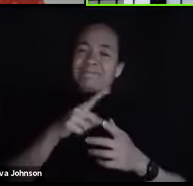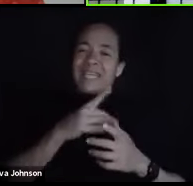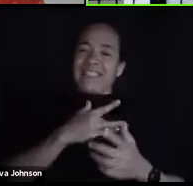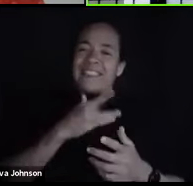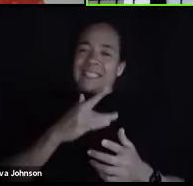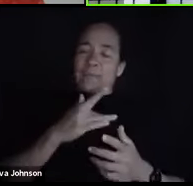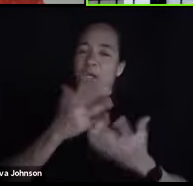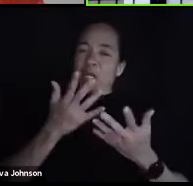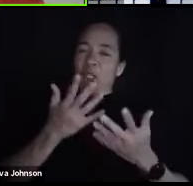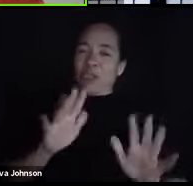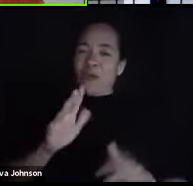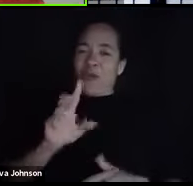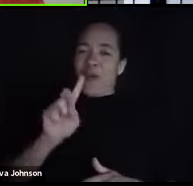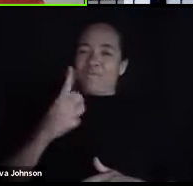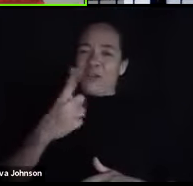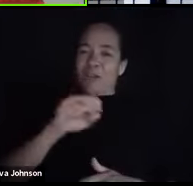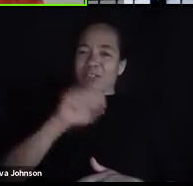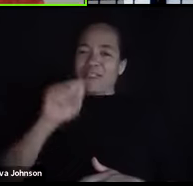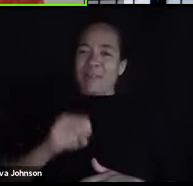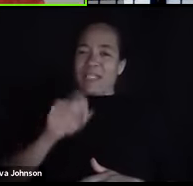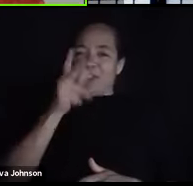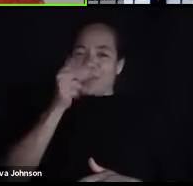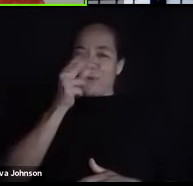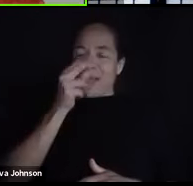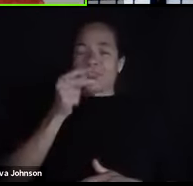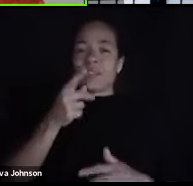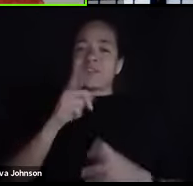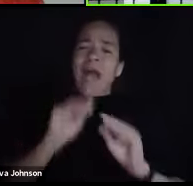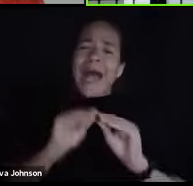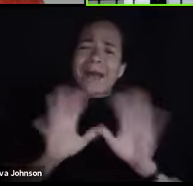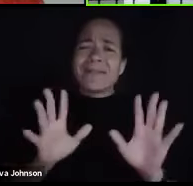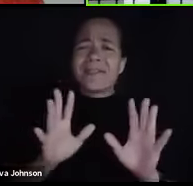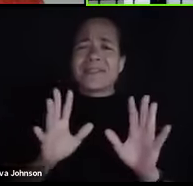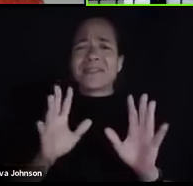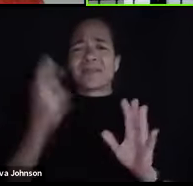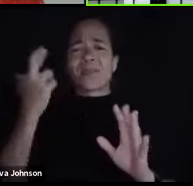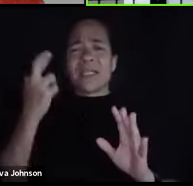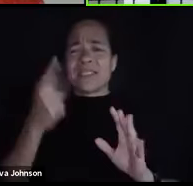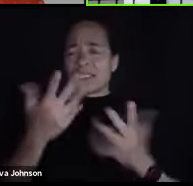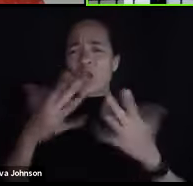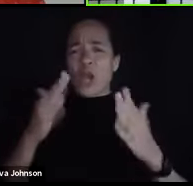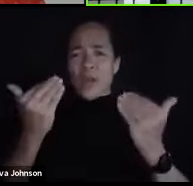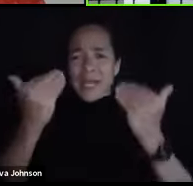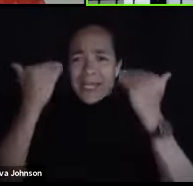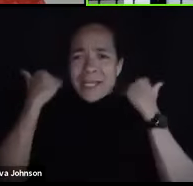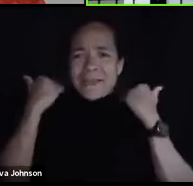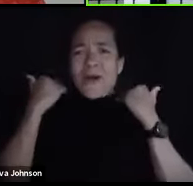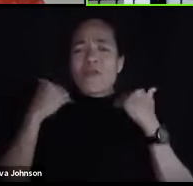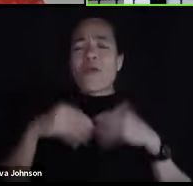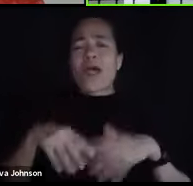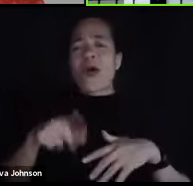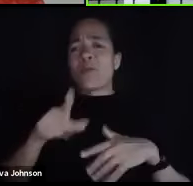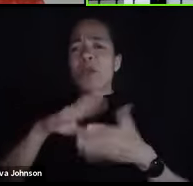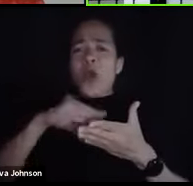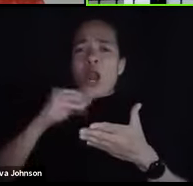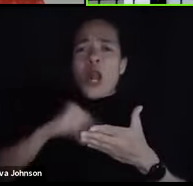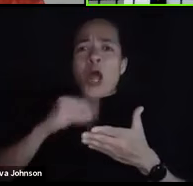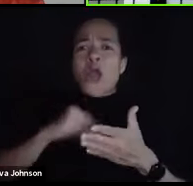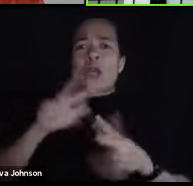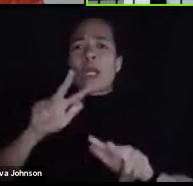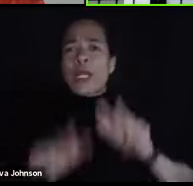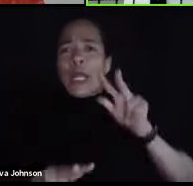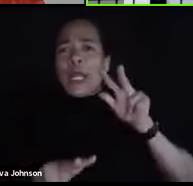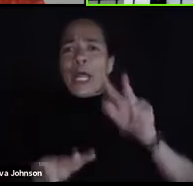obvious reasons. You're already overwhelmed, you're learning how, you know, your water wings work, and so we don't want to